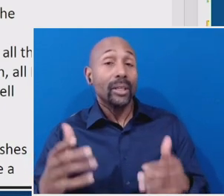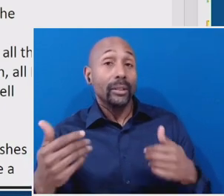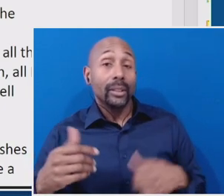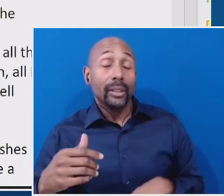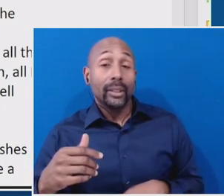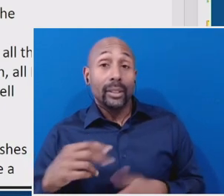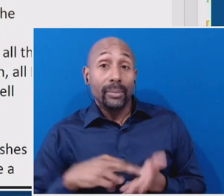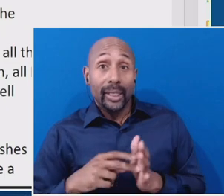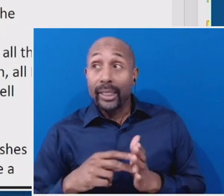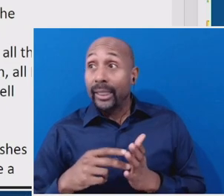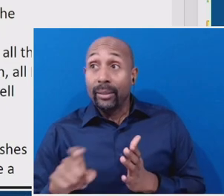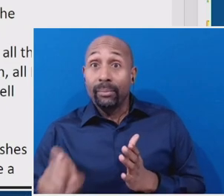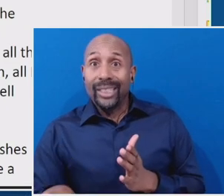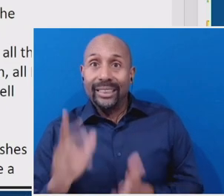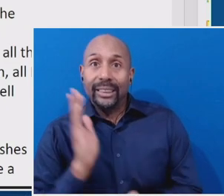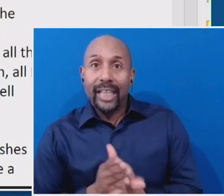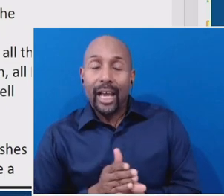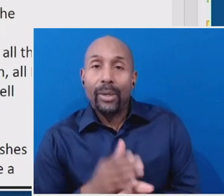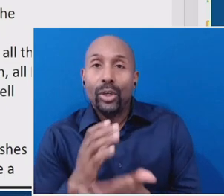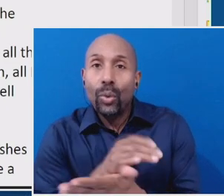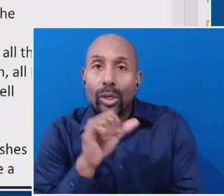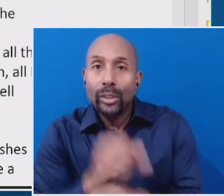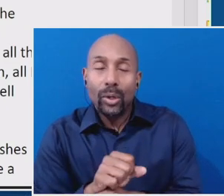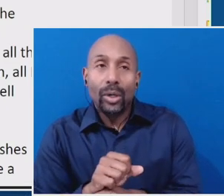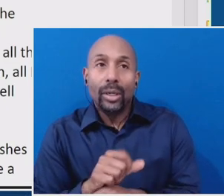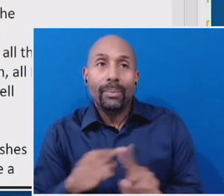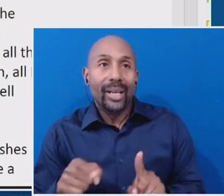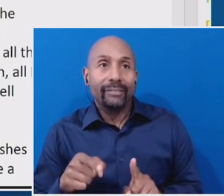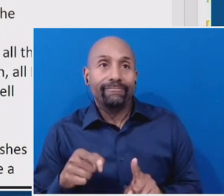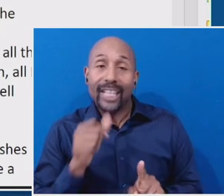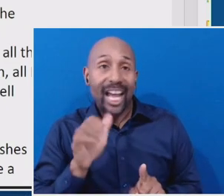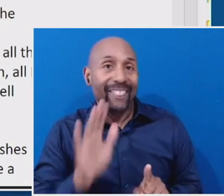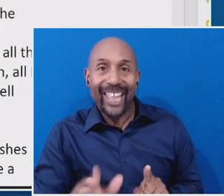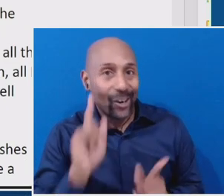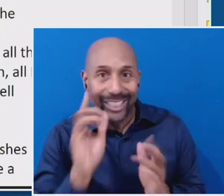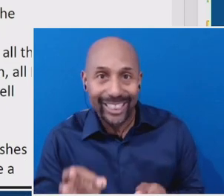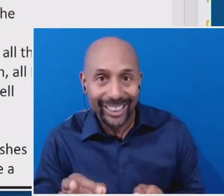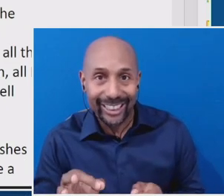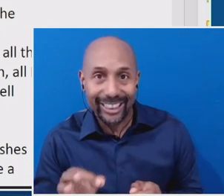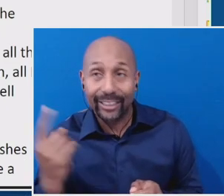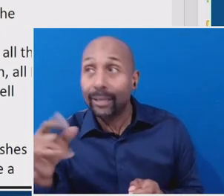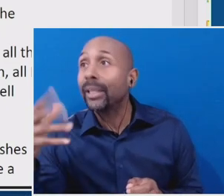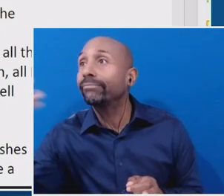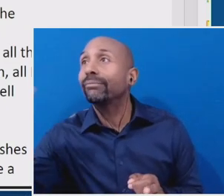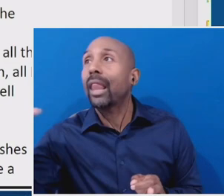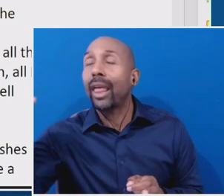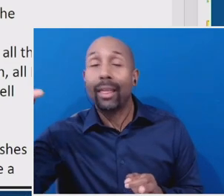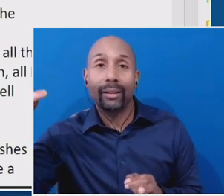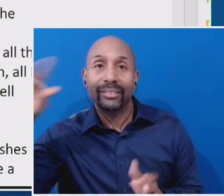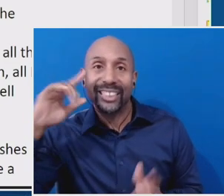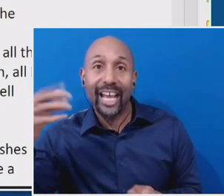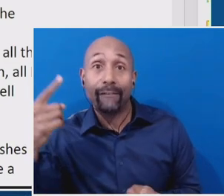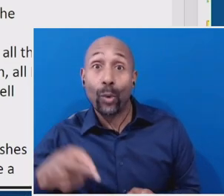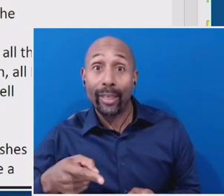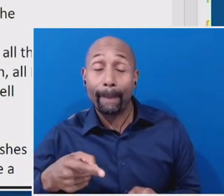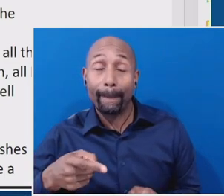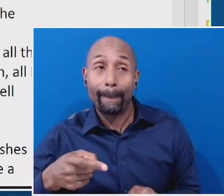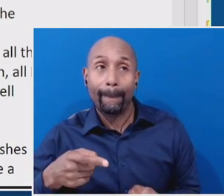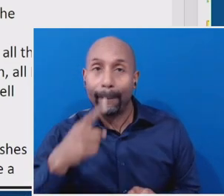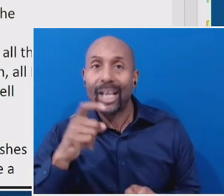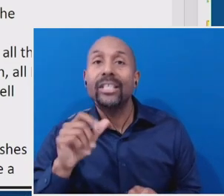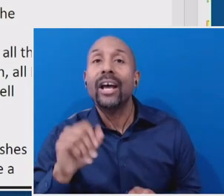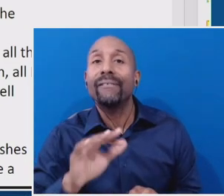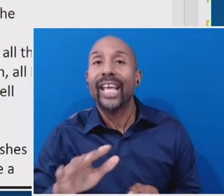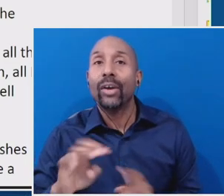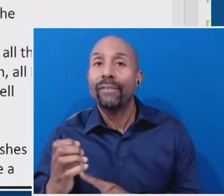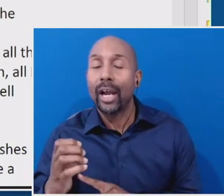coursework for reasons that are completely out of their control, um, in, in, in their, uh, environment, um, at, uh,